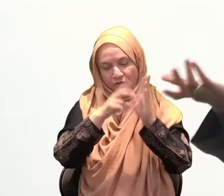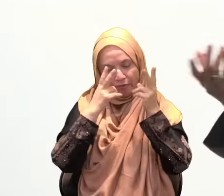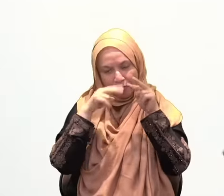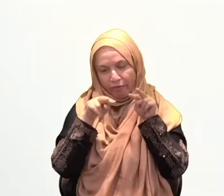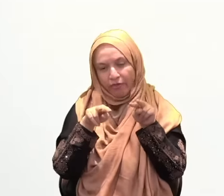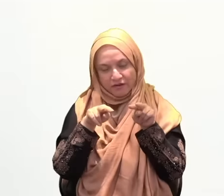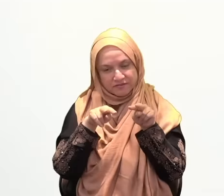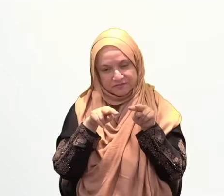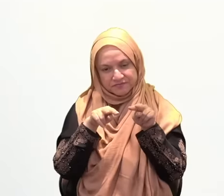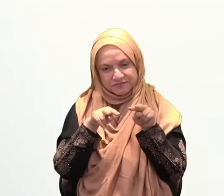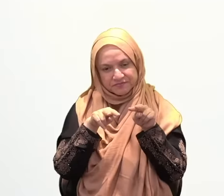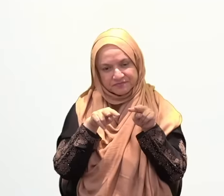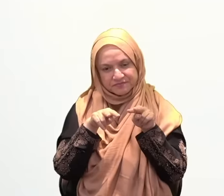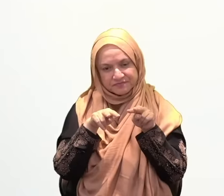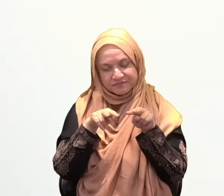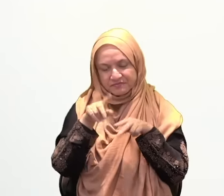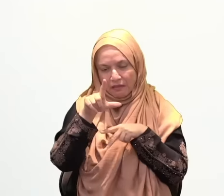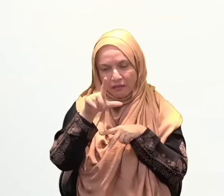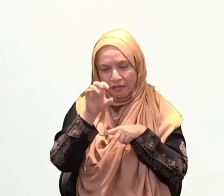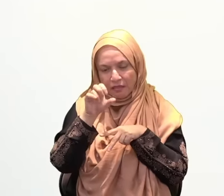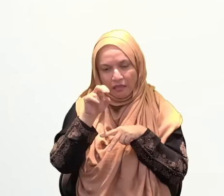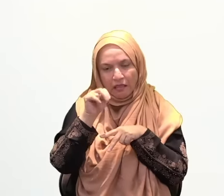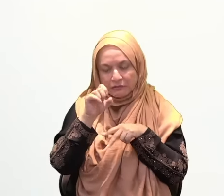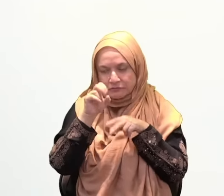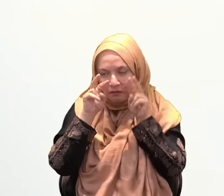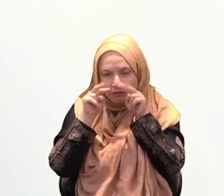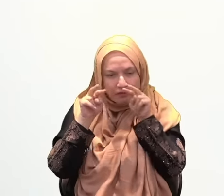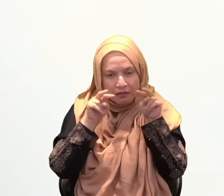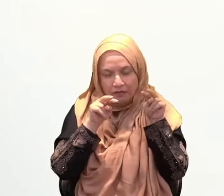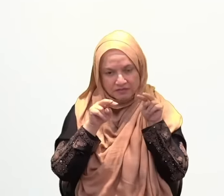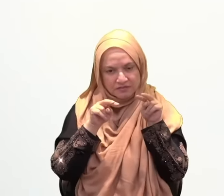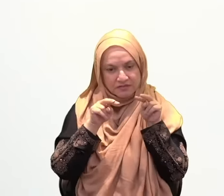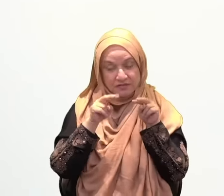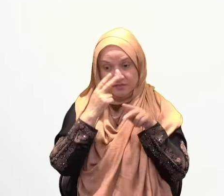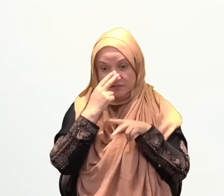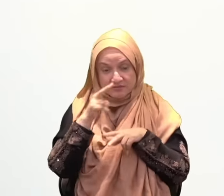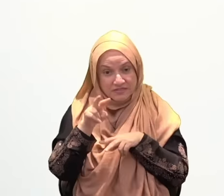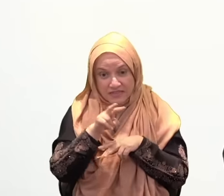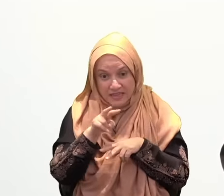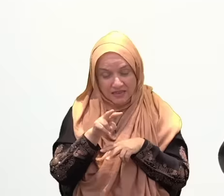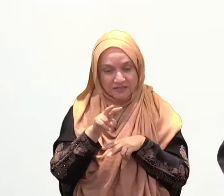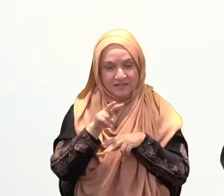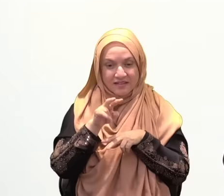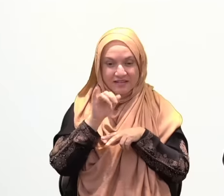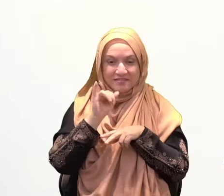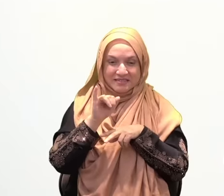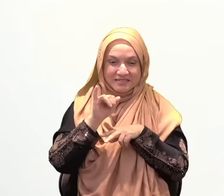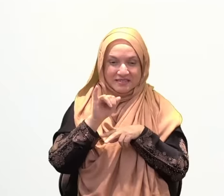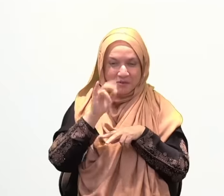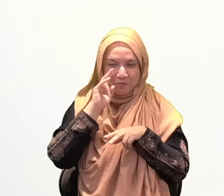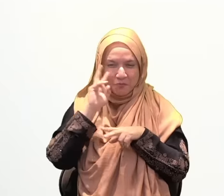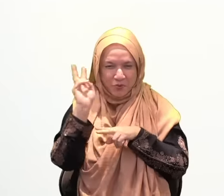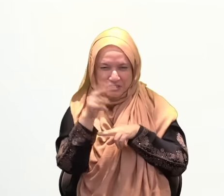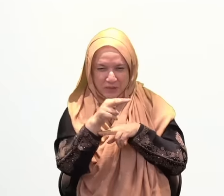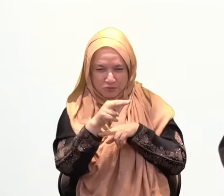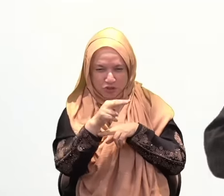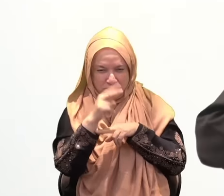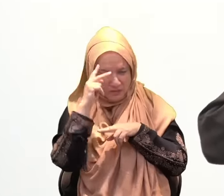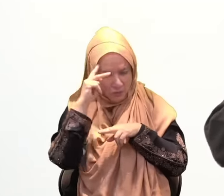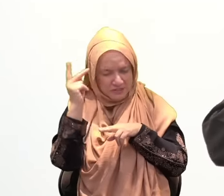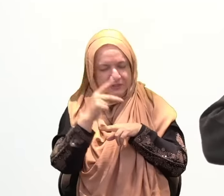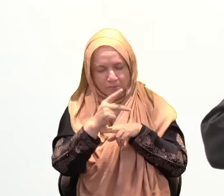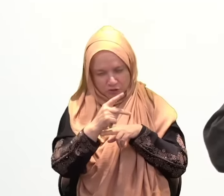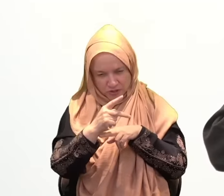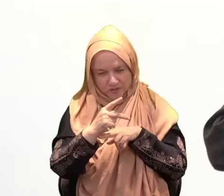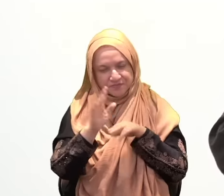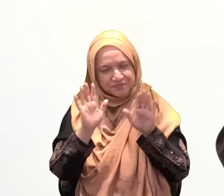yourself and you're going to mess it up for people around you as well because negativity is contagious. And subhanallah what we find often is